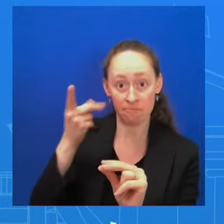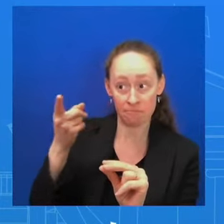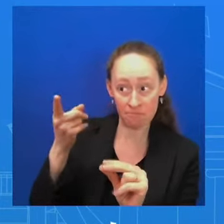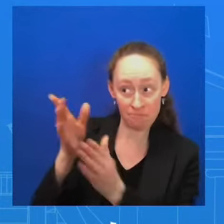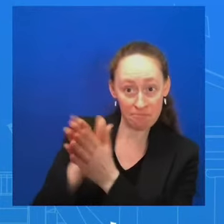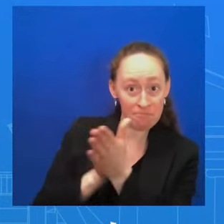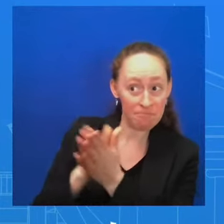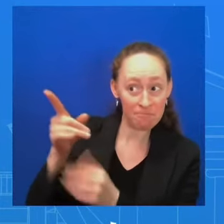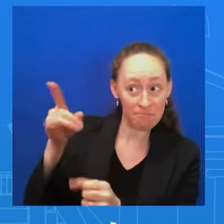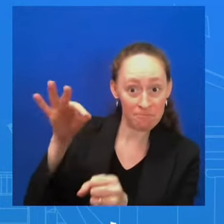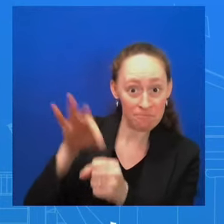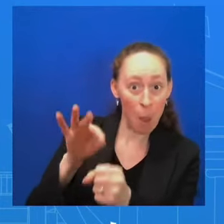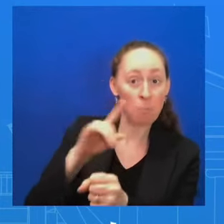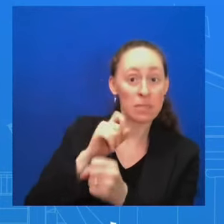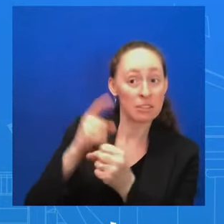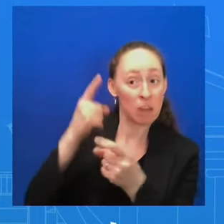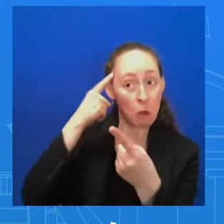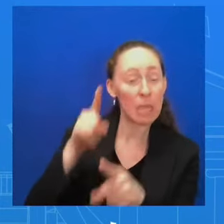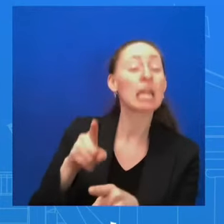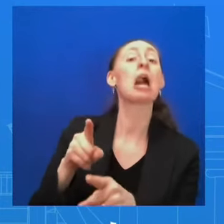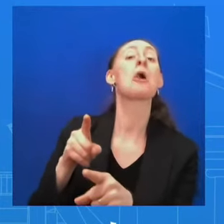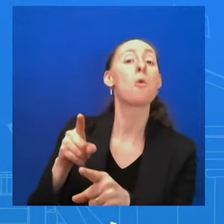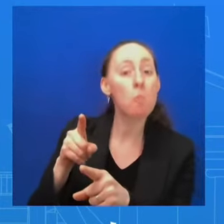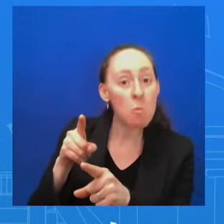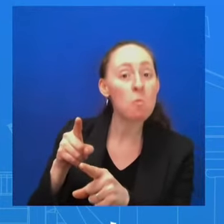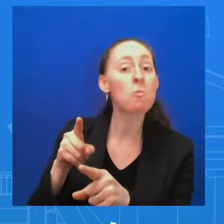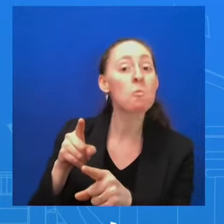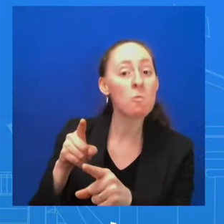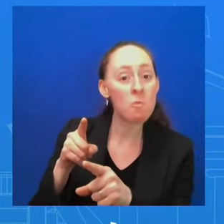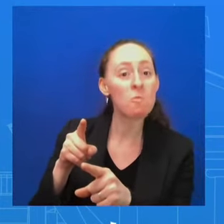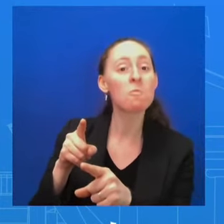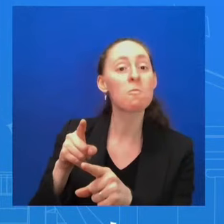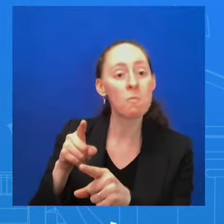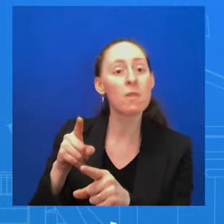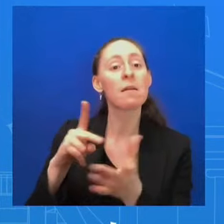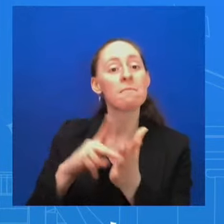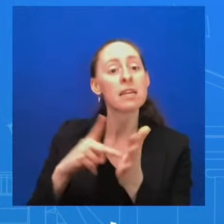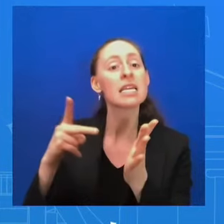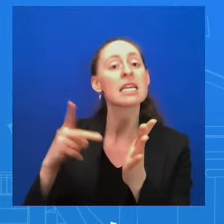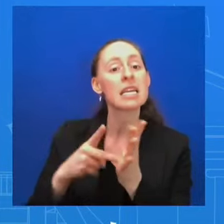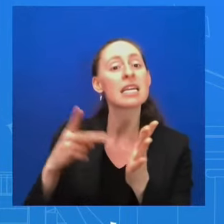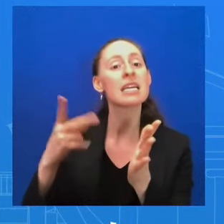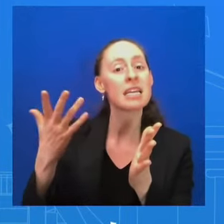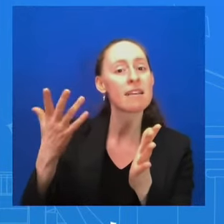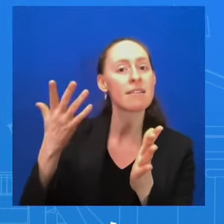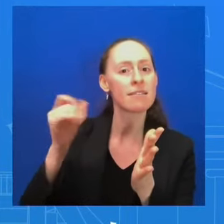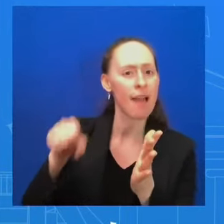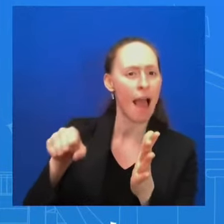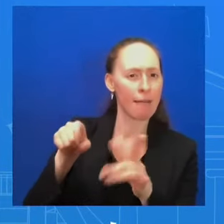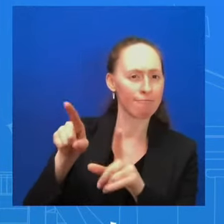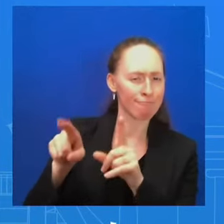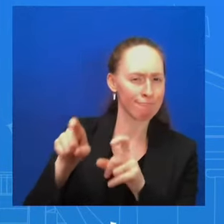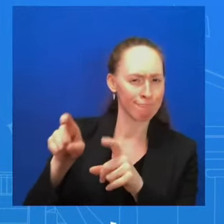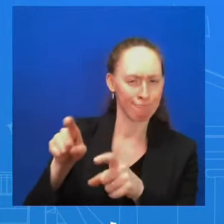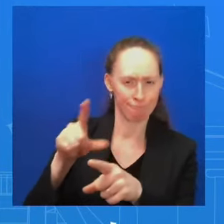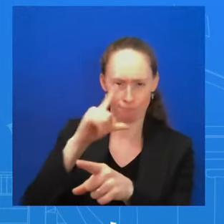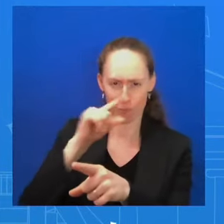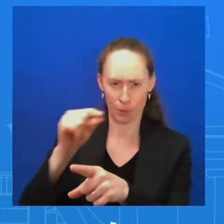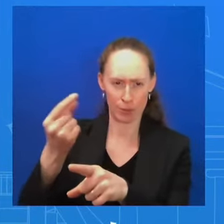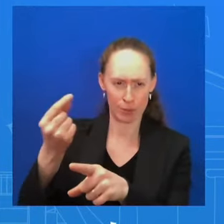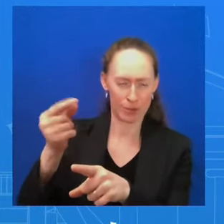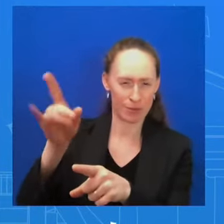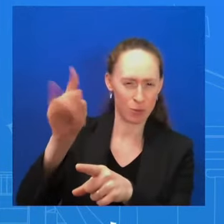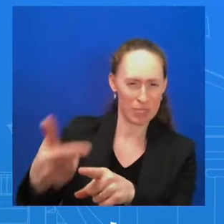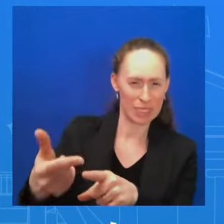they do, then I think that should open up some really legitimate questions to Mr. Putin about what his intentions really are. SV,